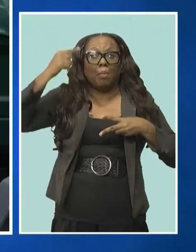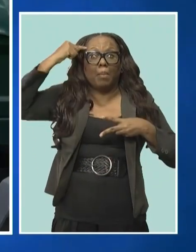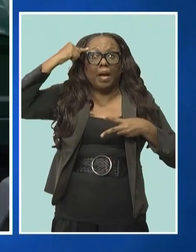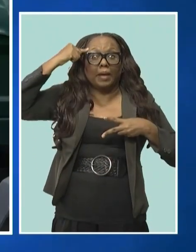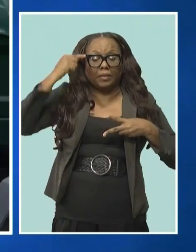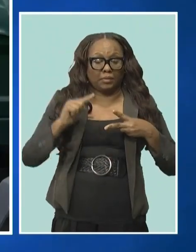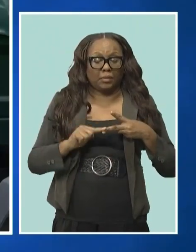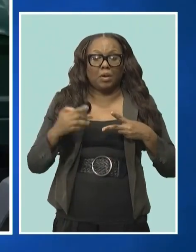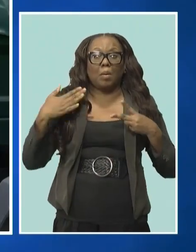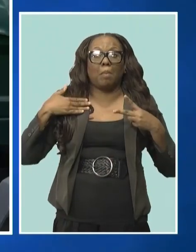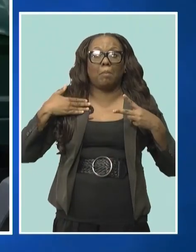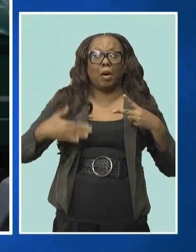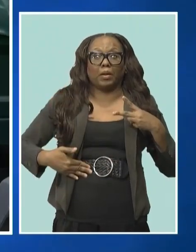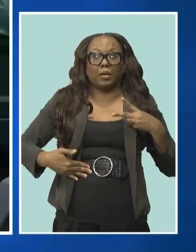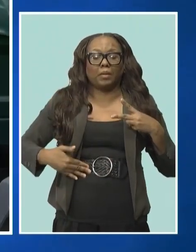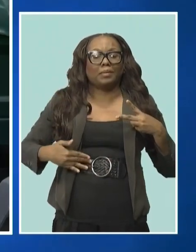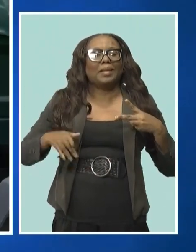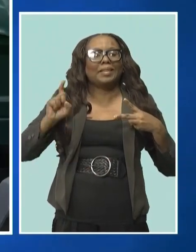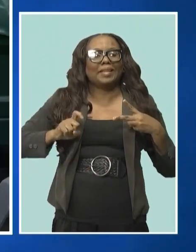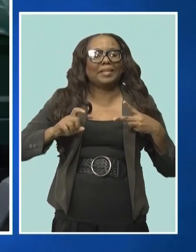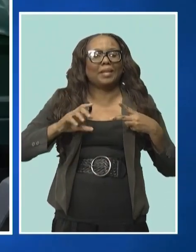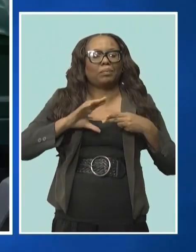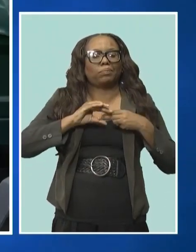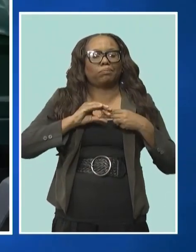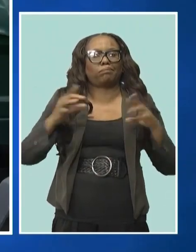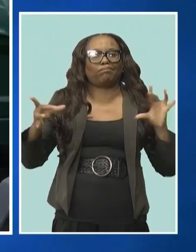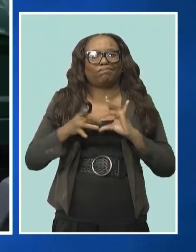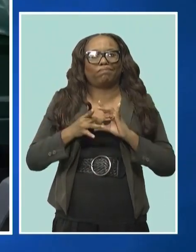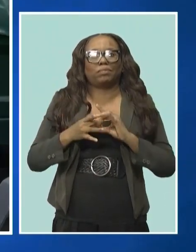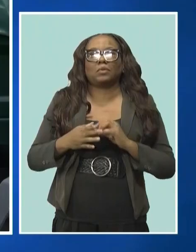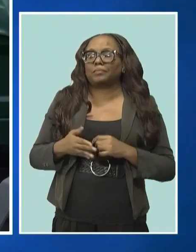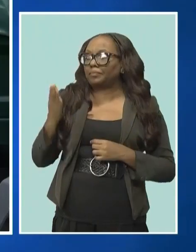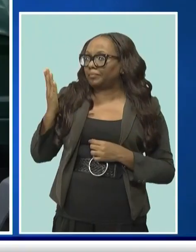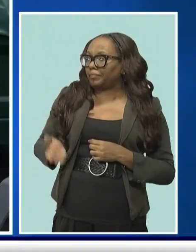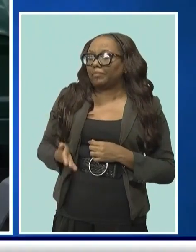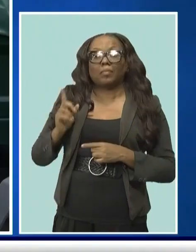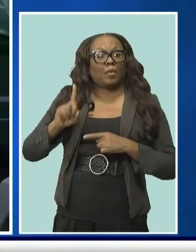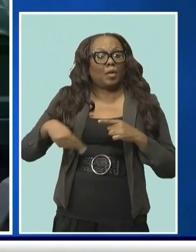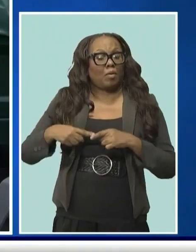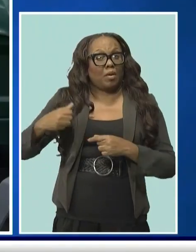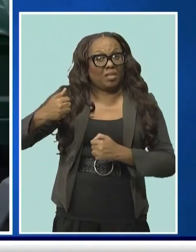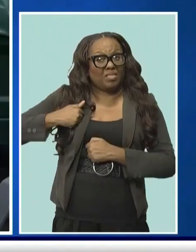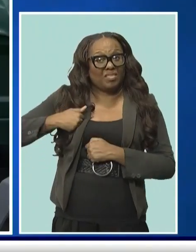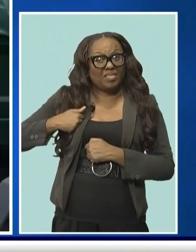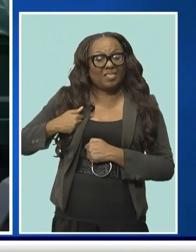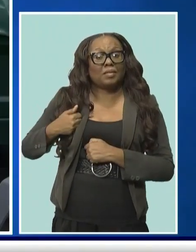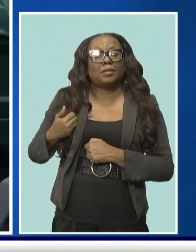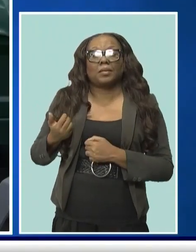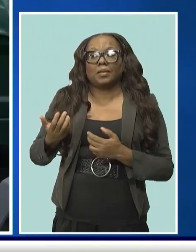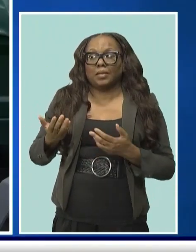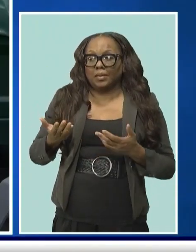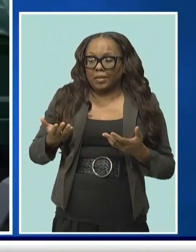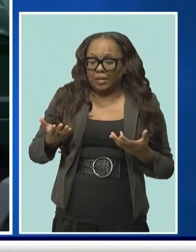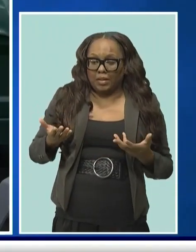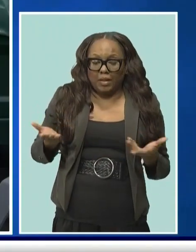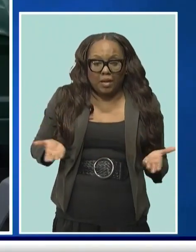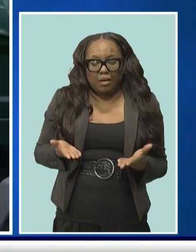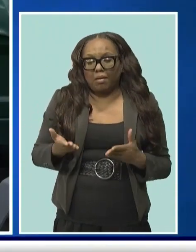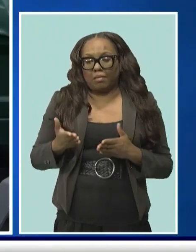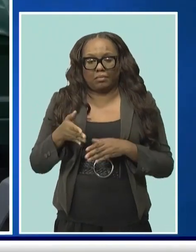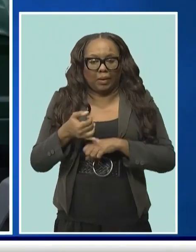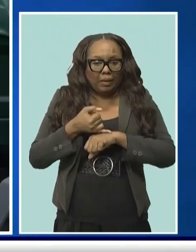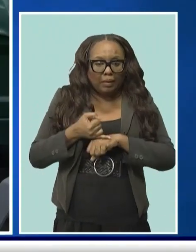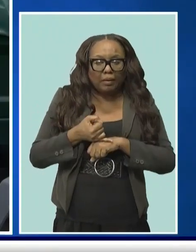commence. The course prepares the soldiers when they're on island or if they're deployed in